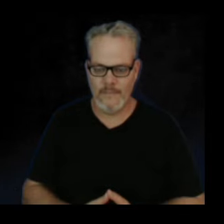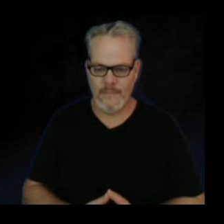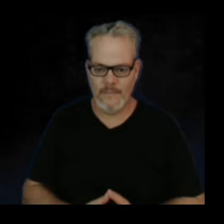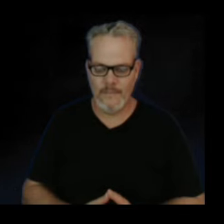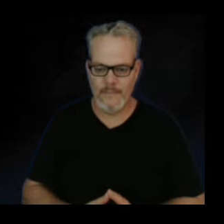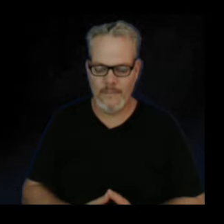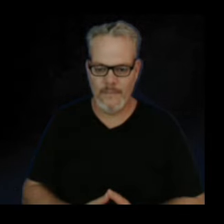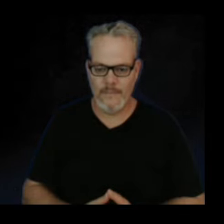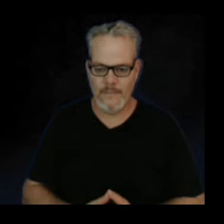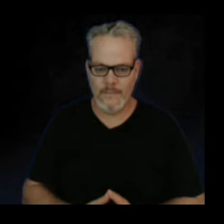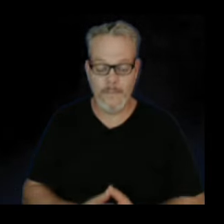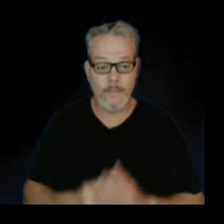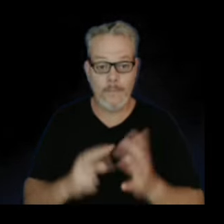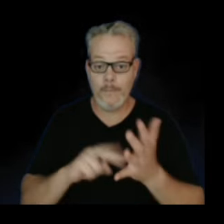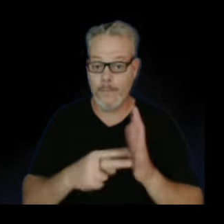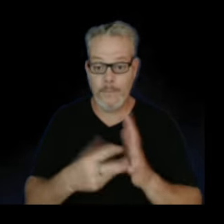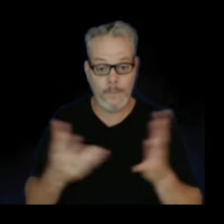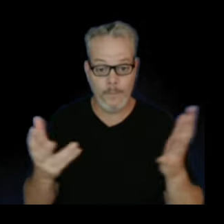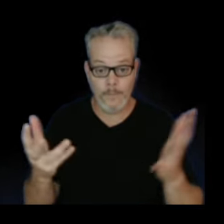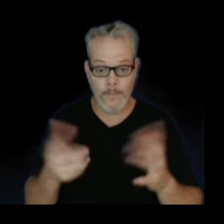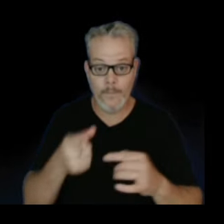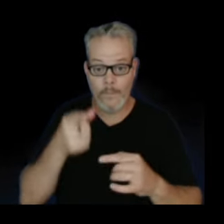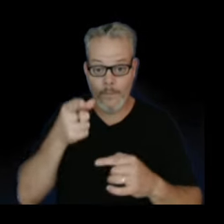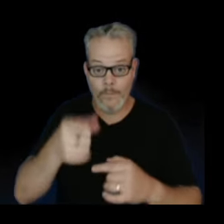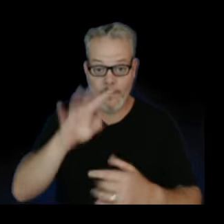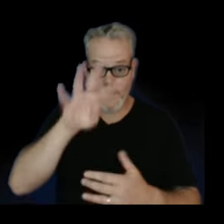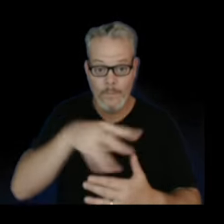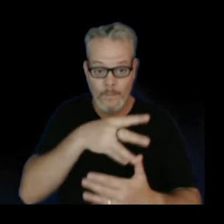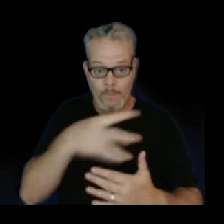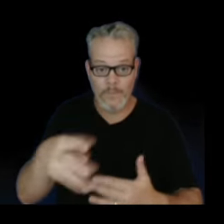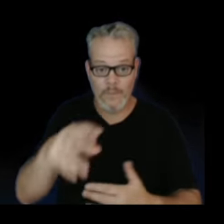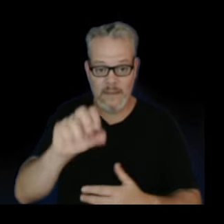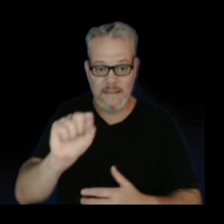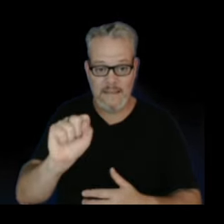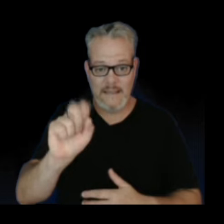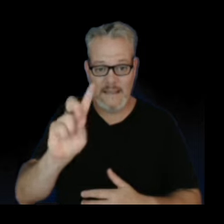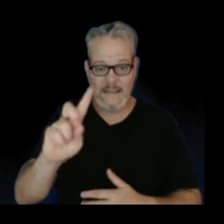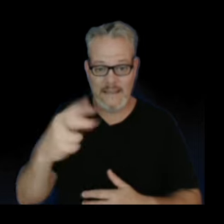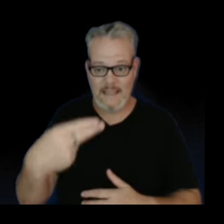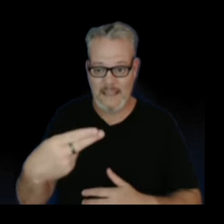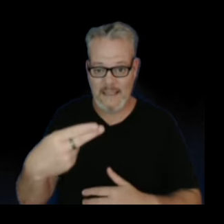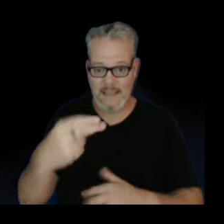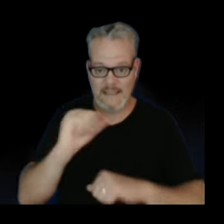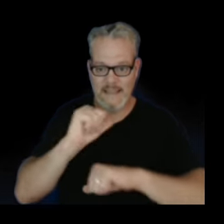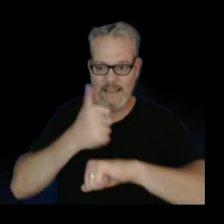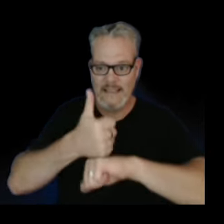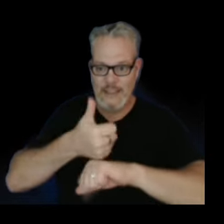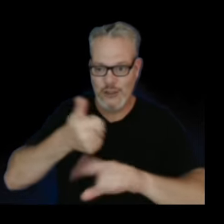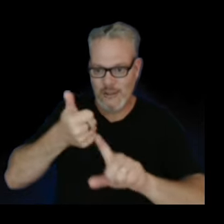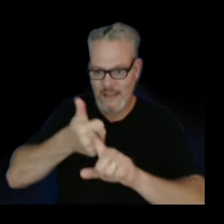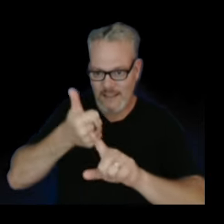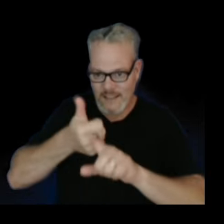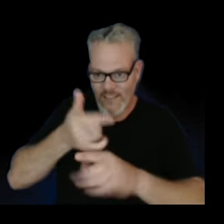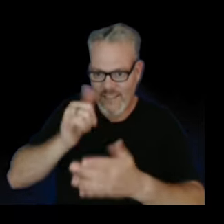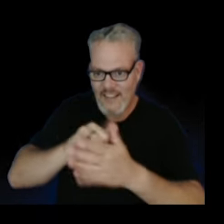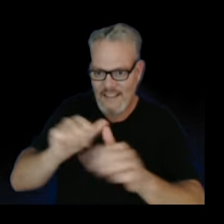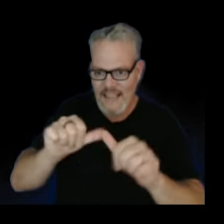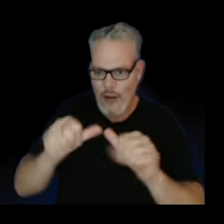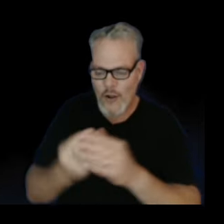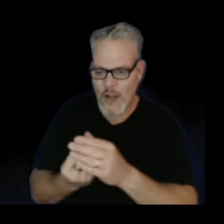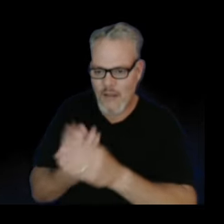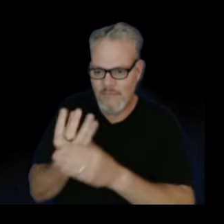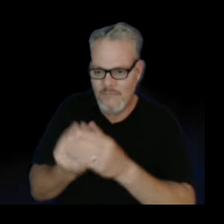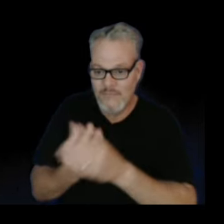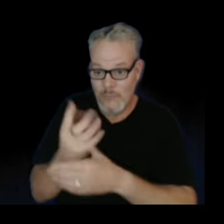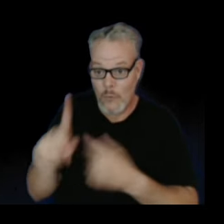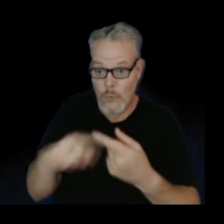looking at the ground tilt, this is a sand hill station. The eruption occurred on June 3rd here.